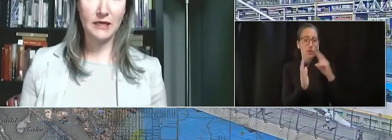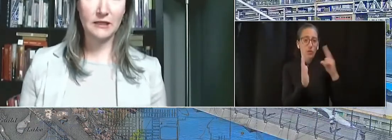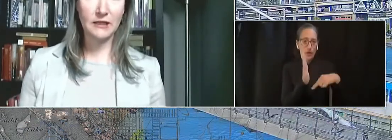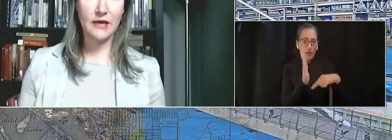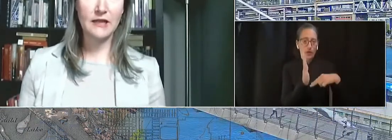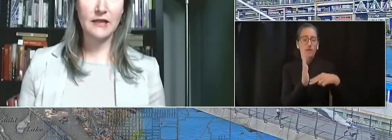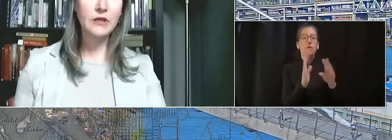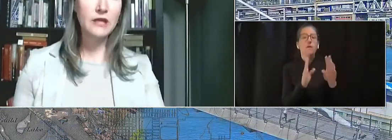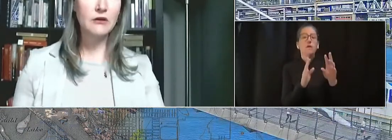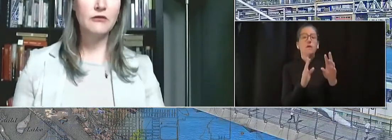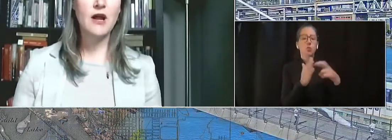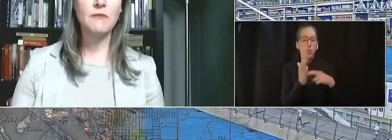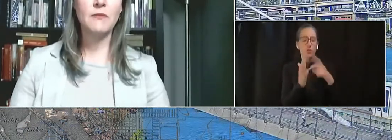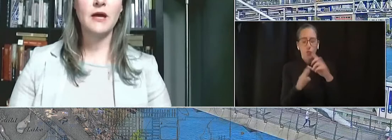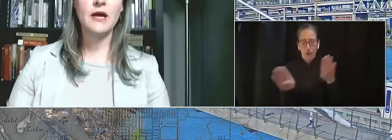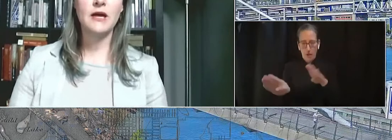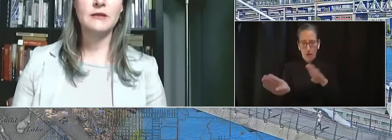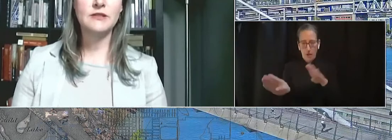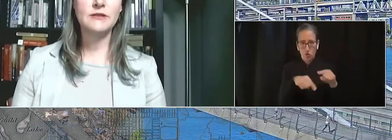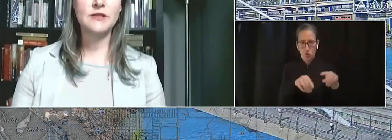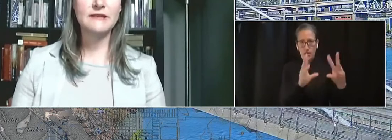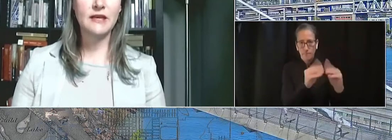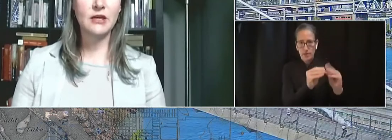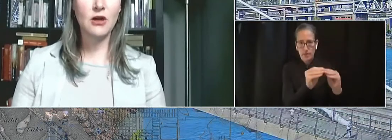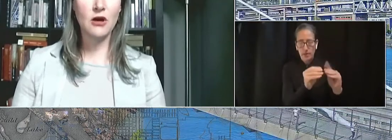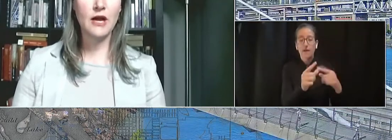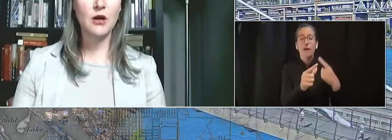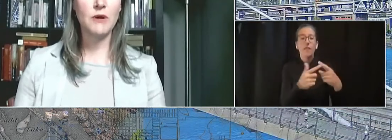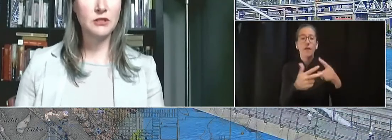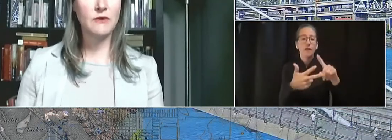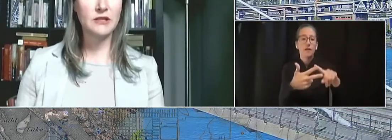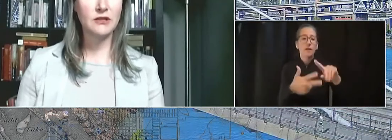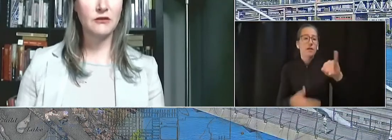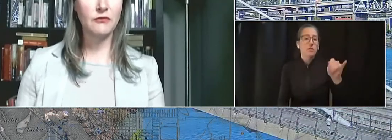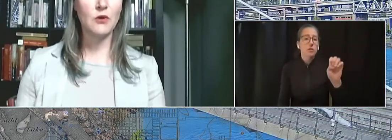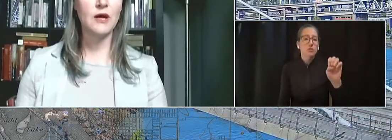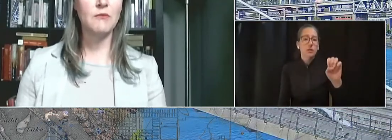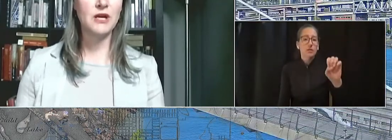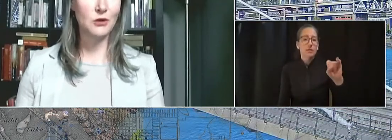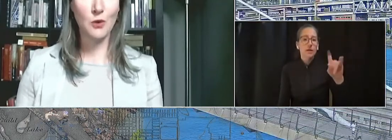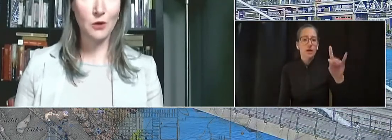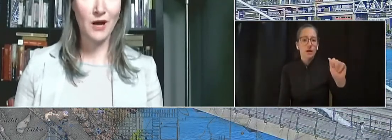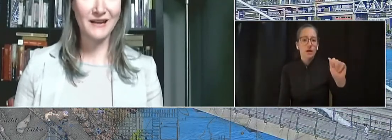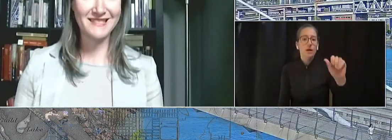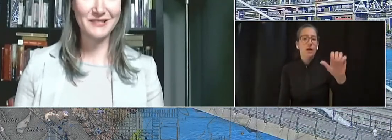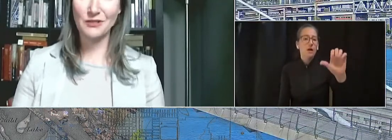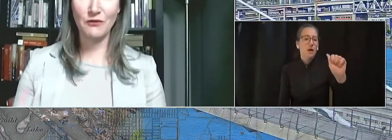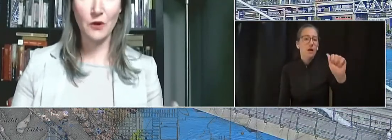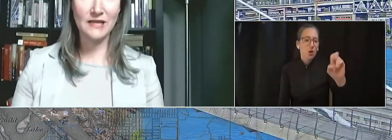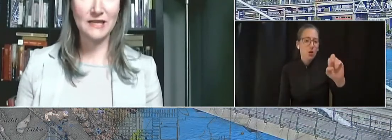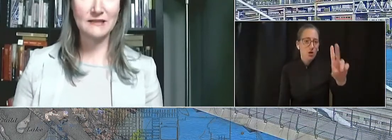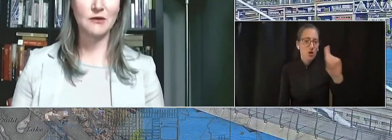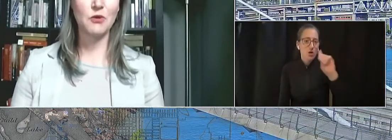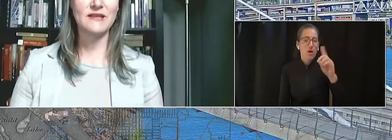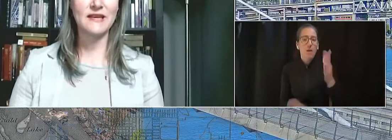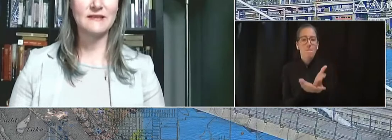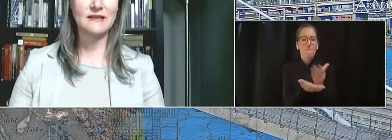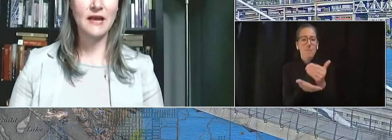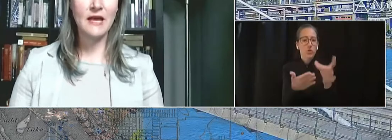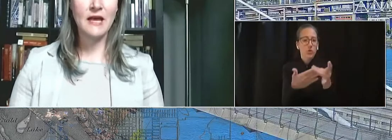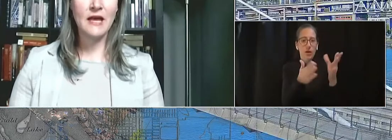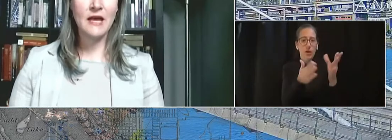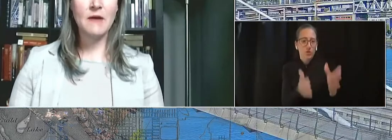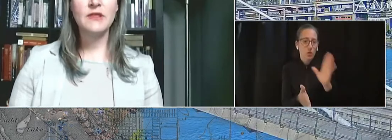for the meeting. Then we'll hear from Jessica Kinard, our budget director for a budget 101 to sort of orient us to the